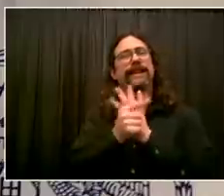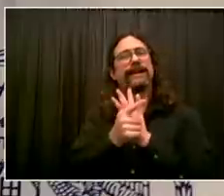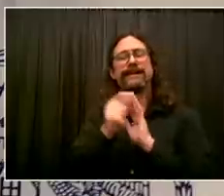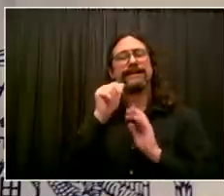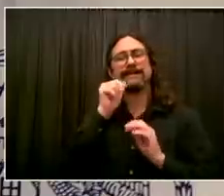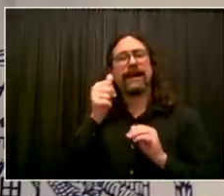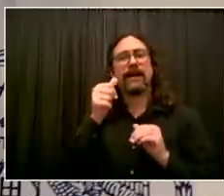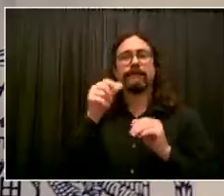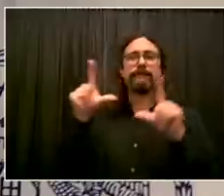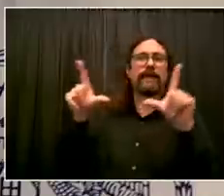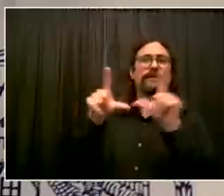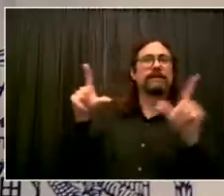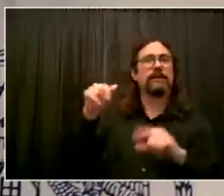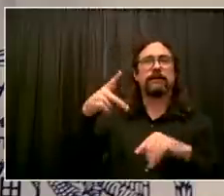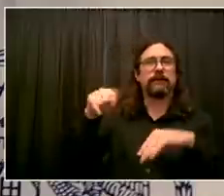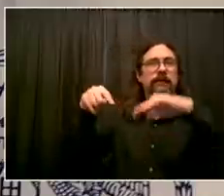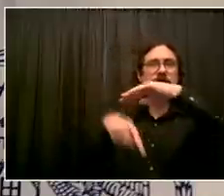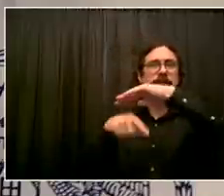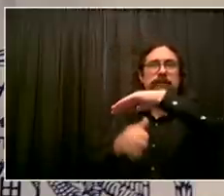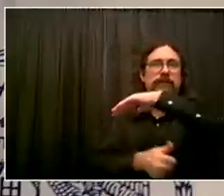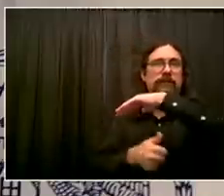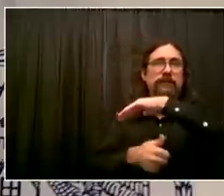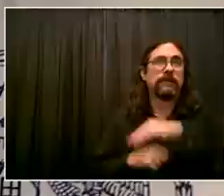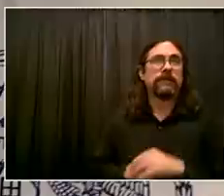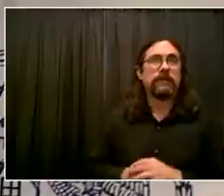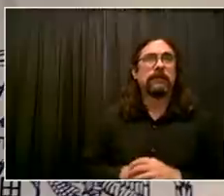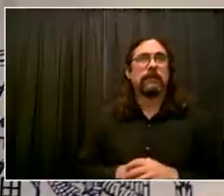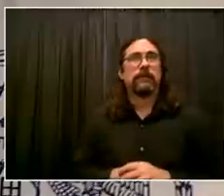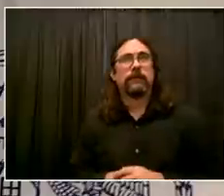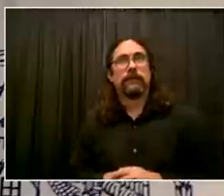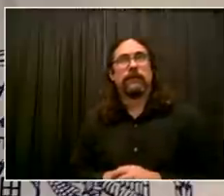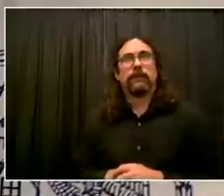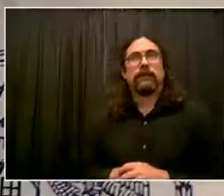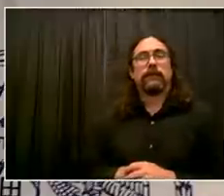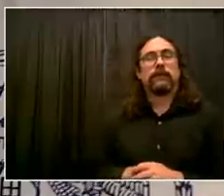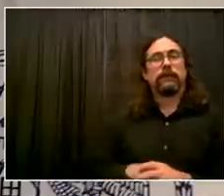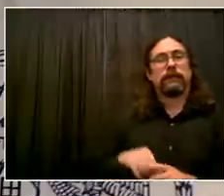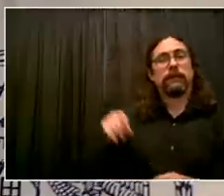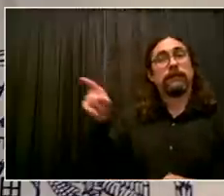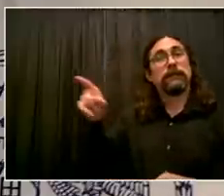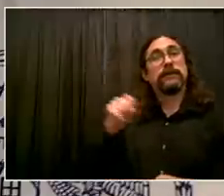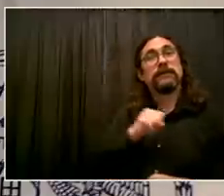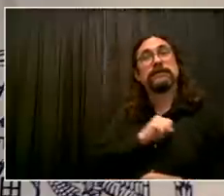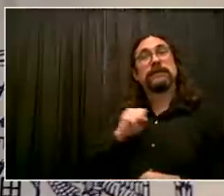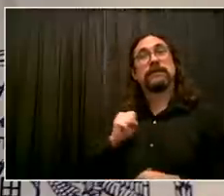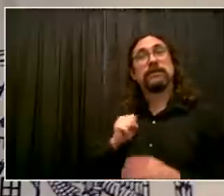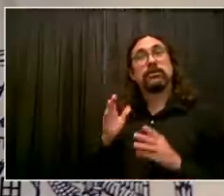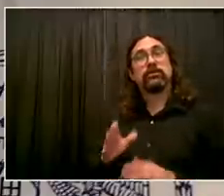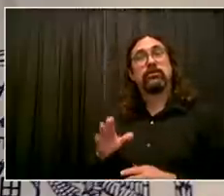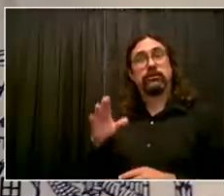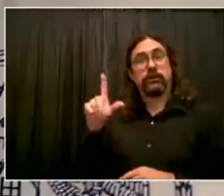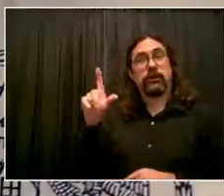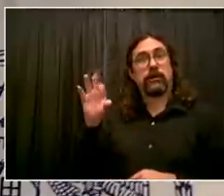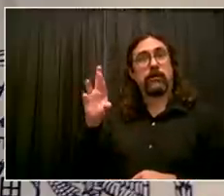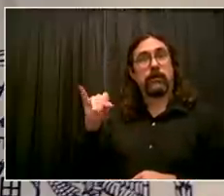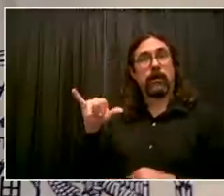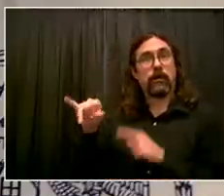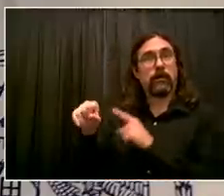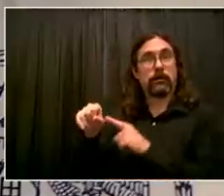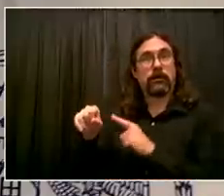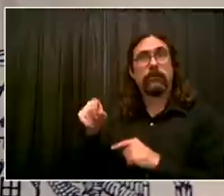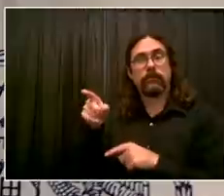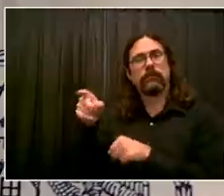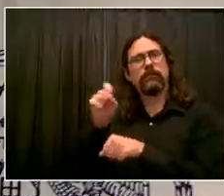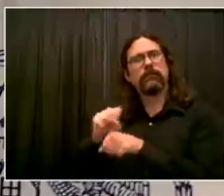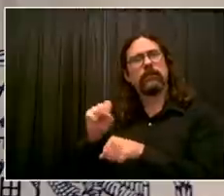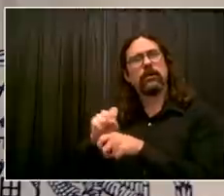solution, including it could be tax credits to help homeowners convert these apartments to legal apartments. Now, again,